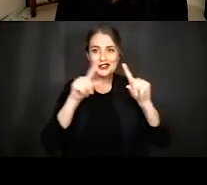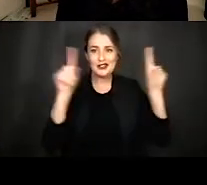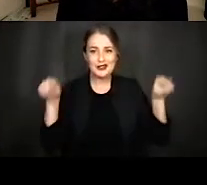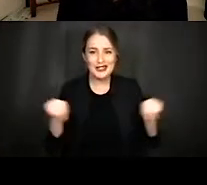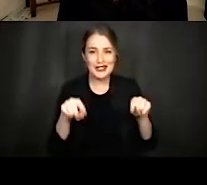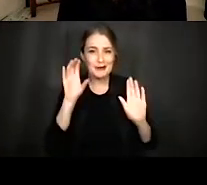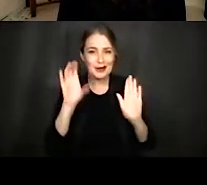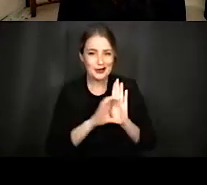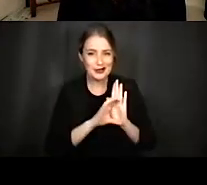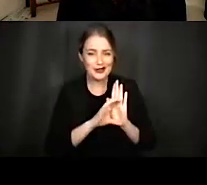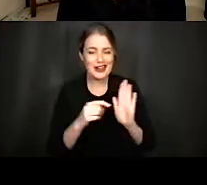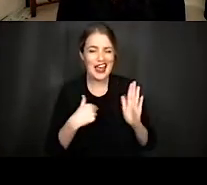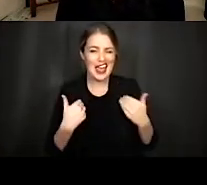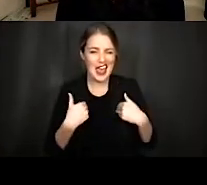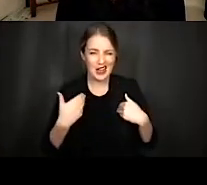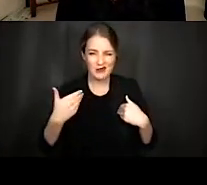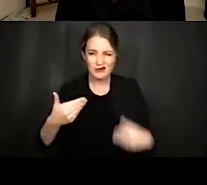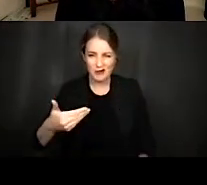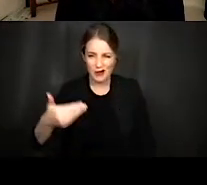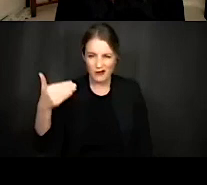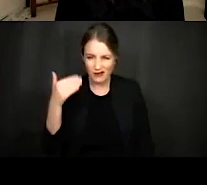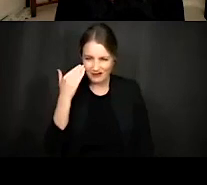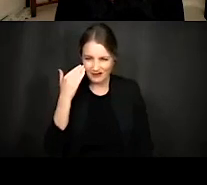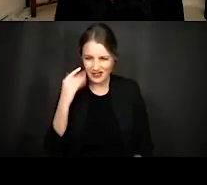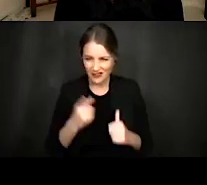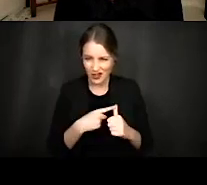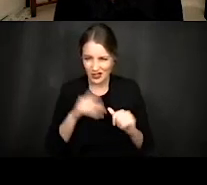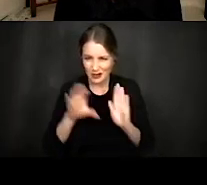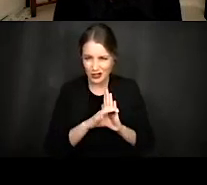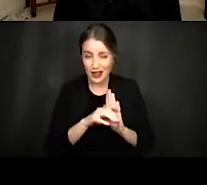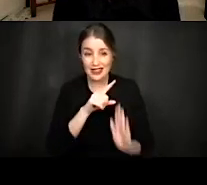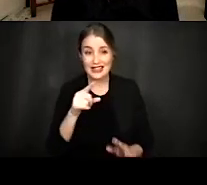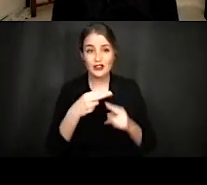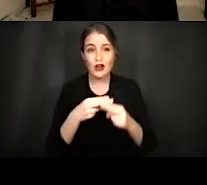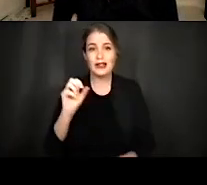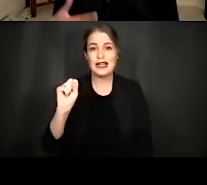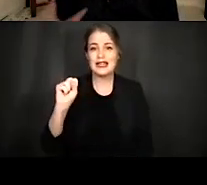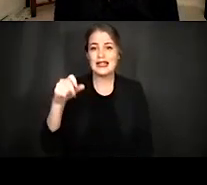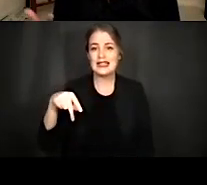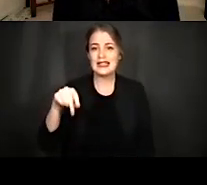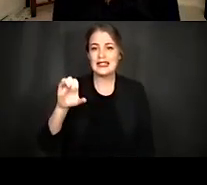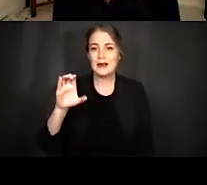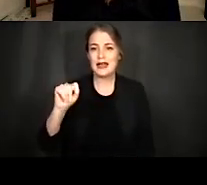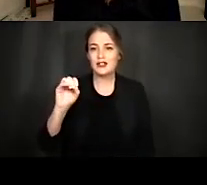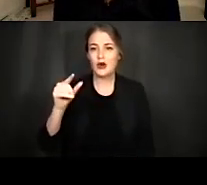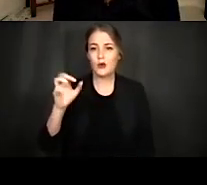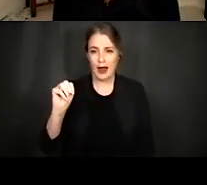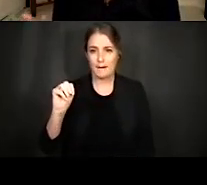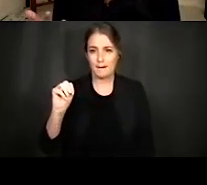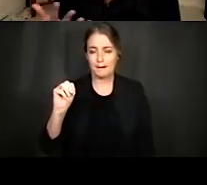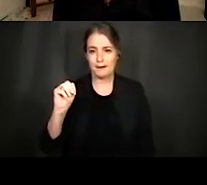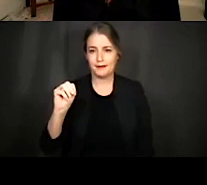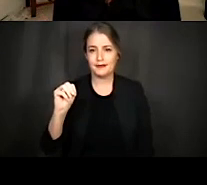I had up before. And so this type of image is called a spectrogram and that is basically a visual representation